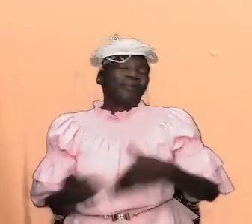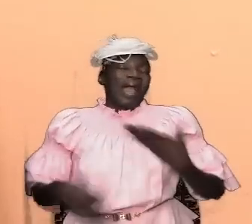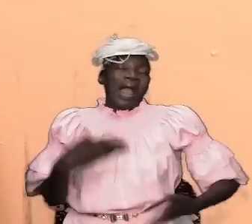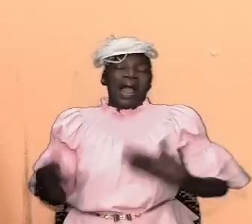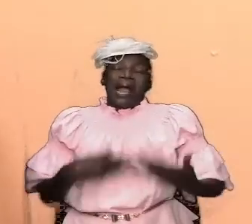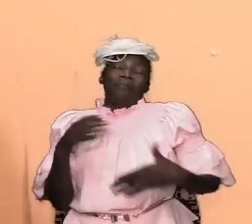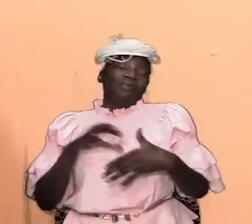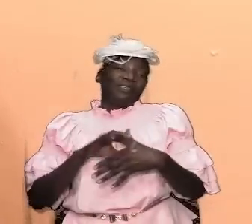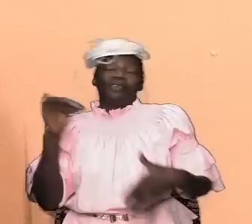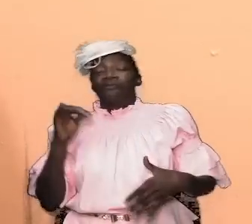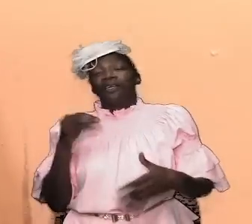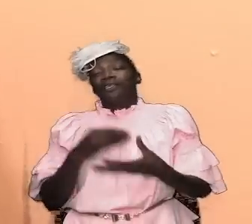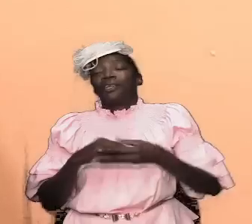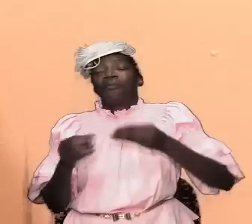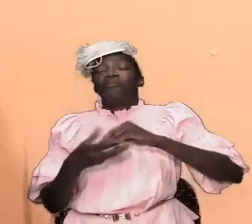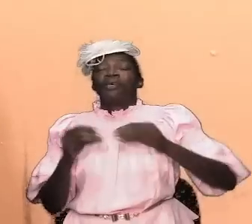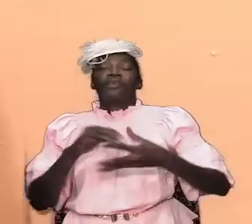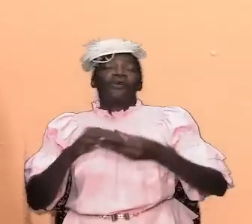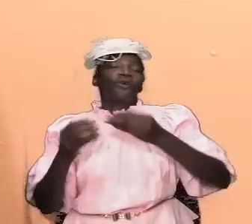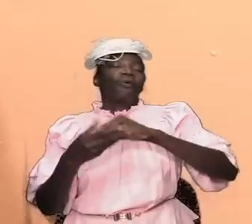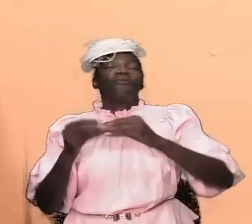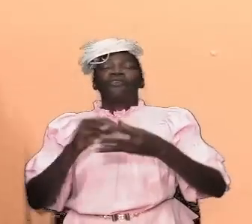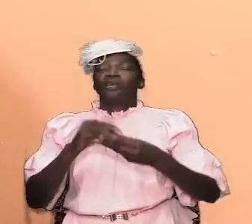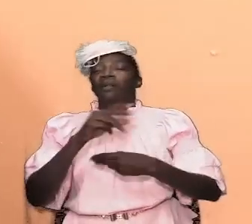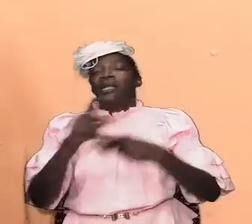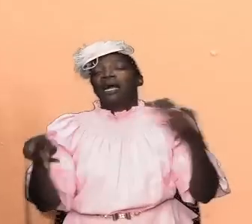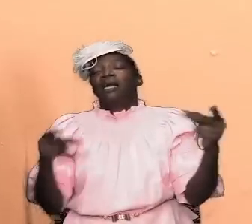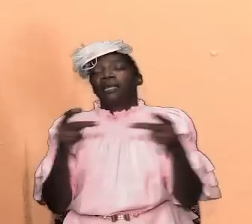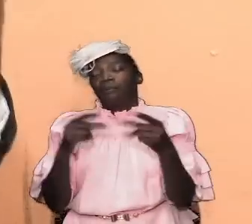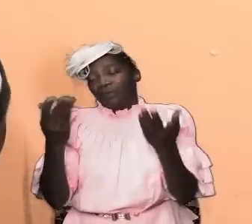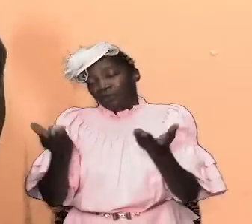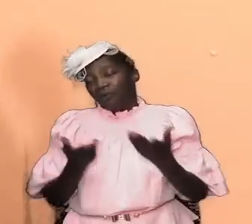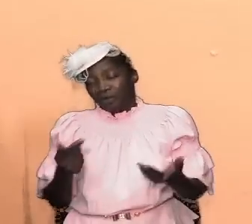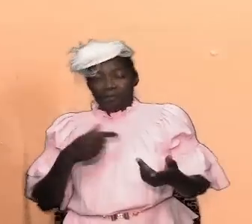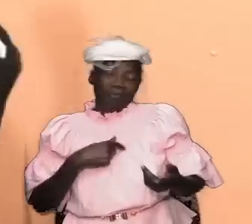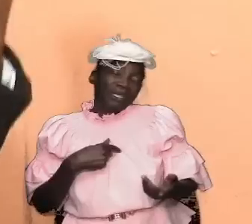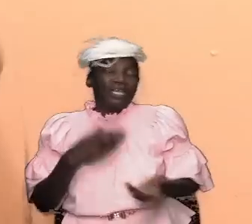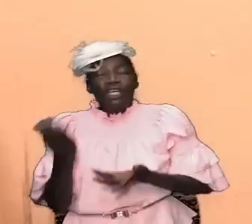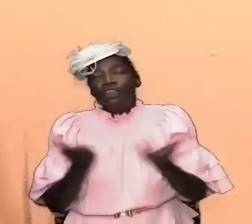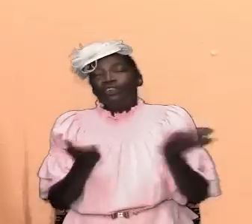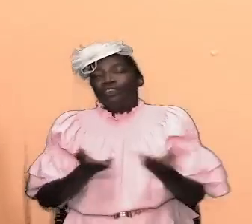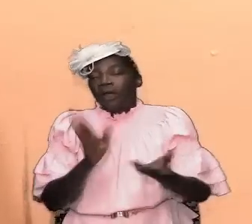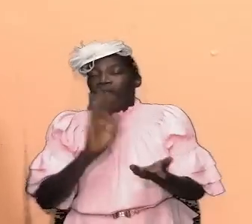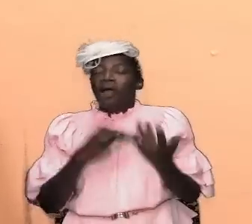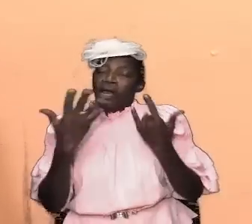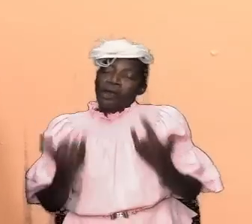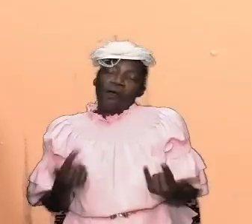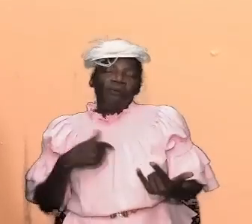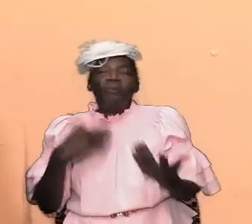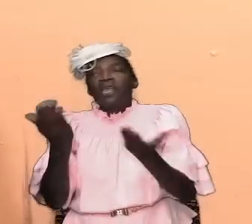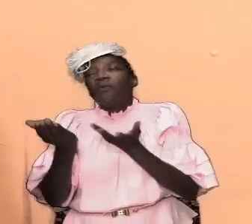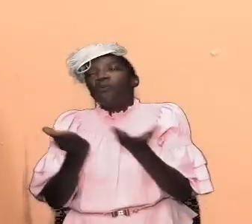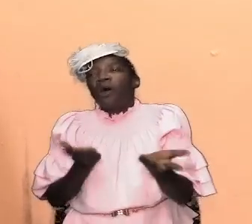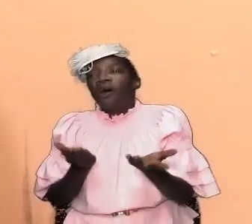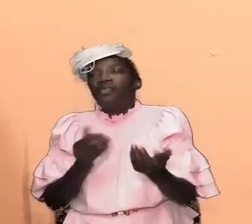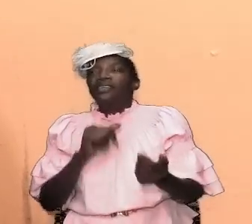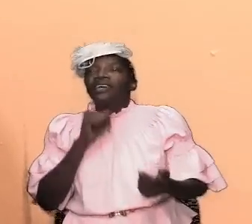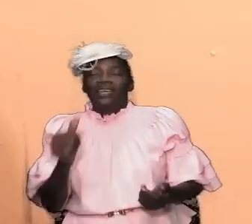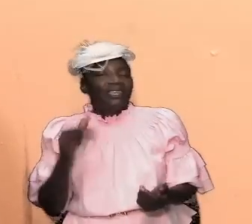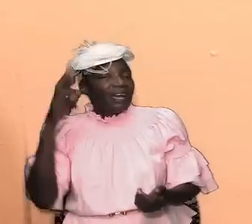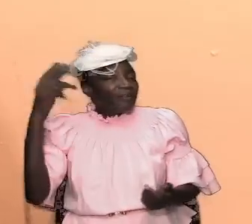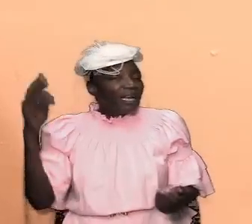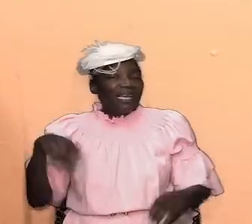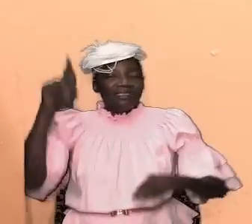comfortable and at a place where we want to be i can serve god oh i want to serve him and not realizing that you